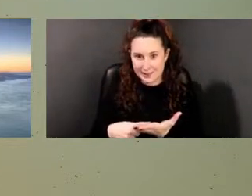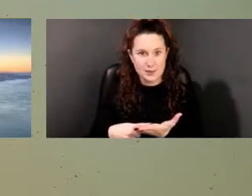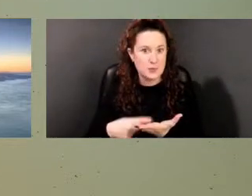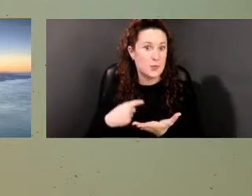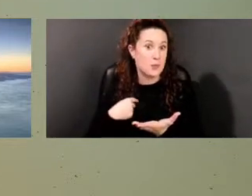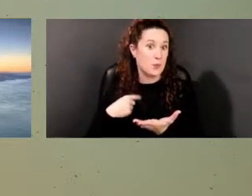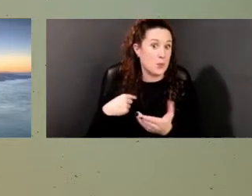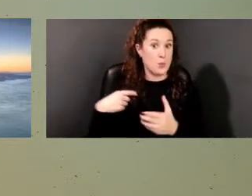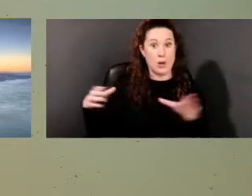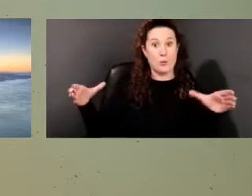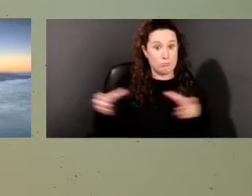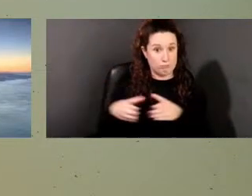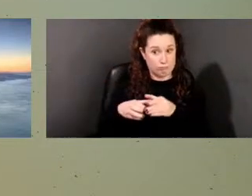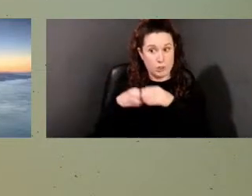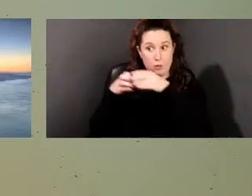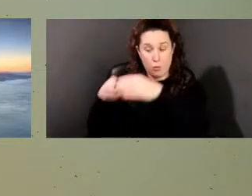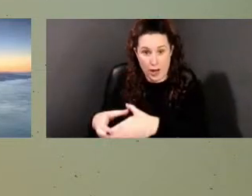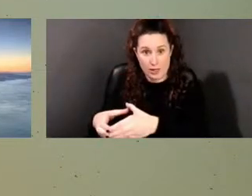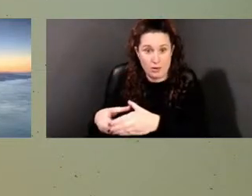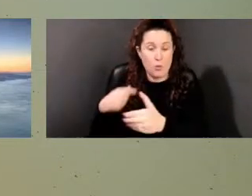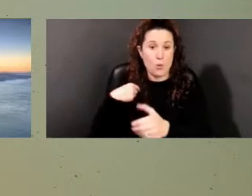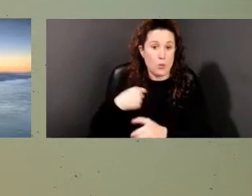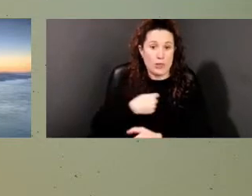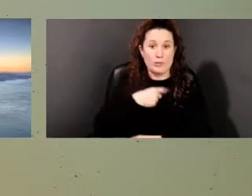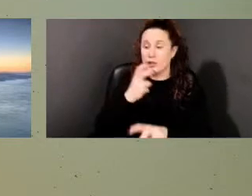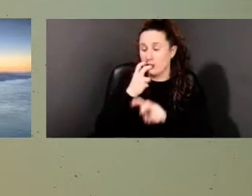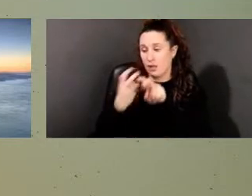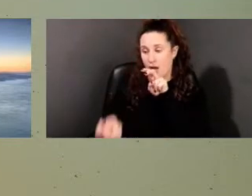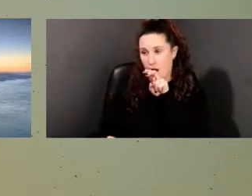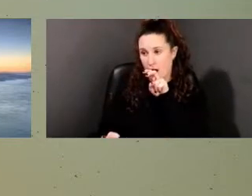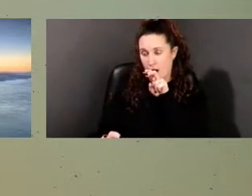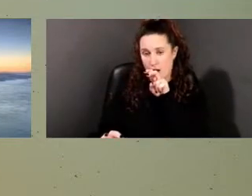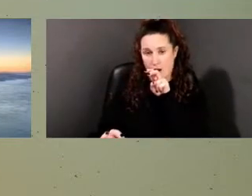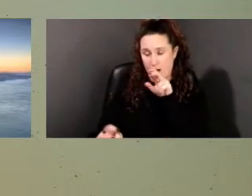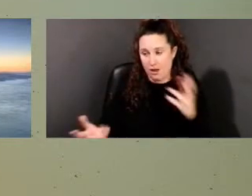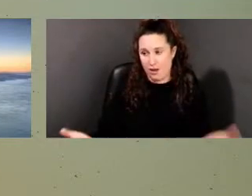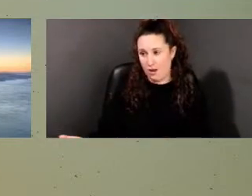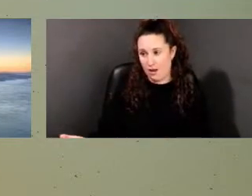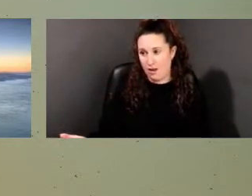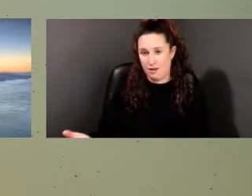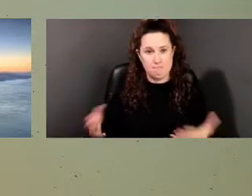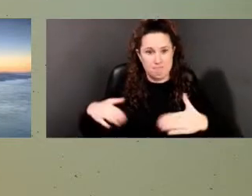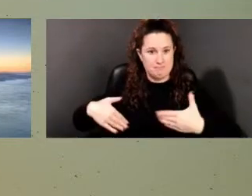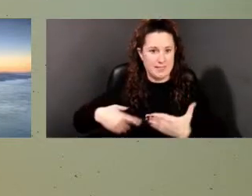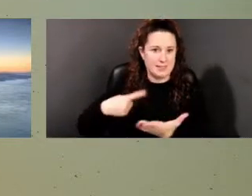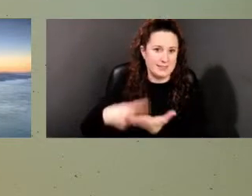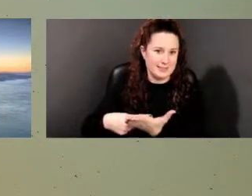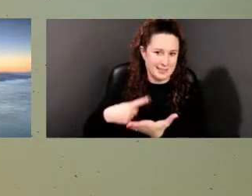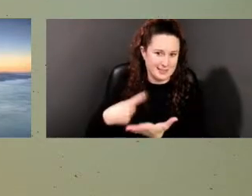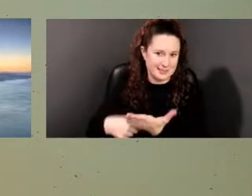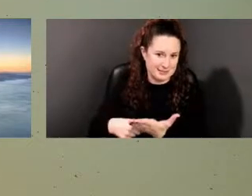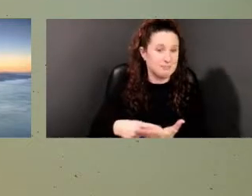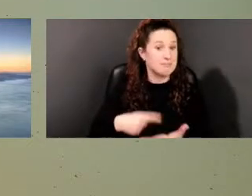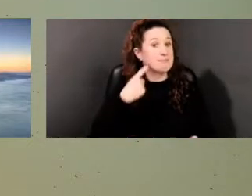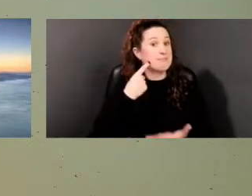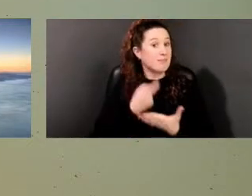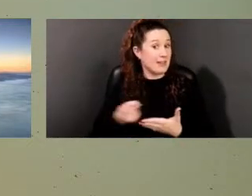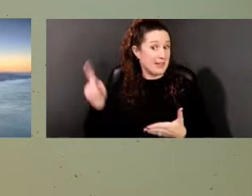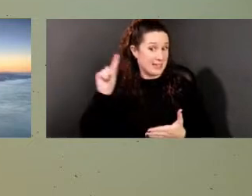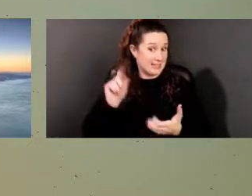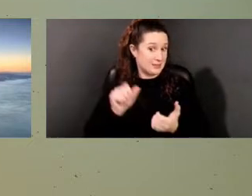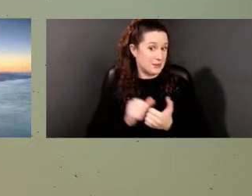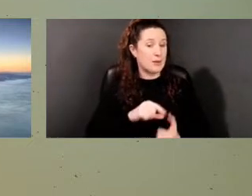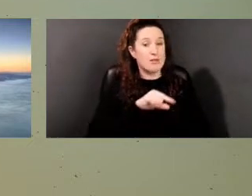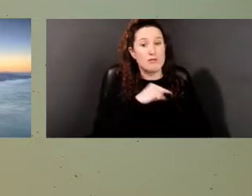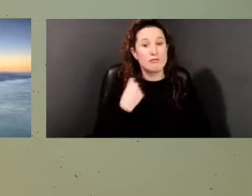to know we have not discussed that. I did discuss last week with Reverend Geraldine Jones.